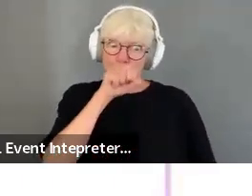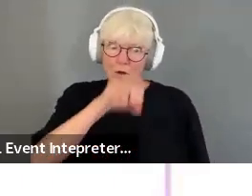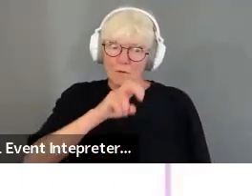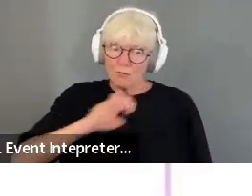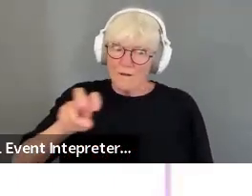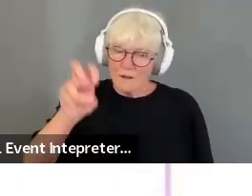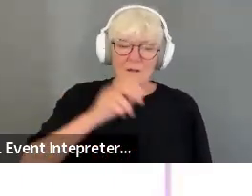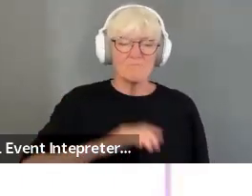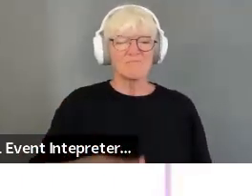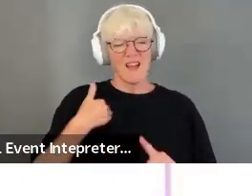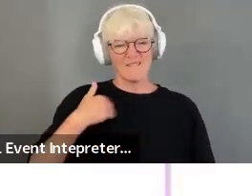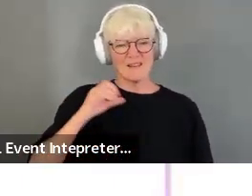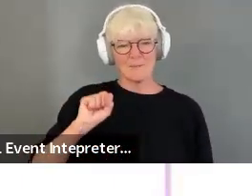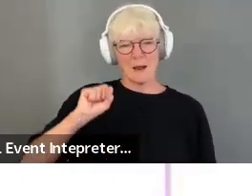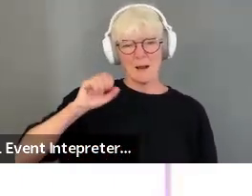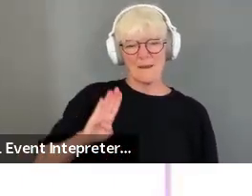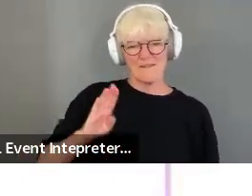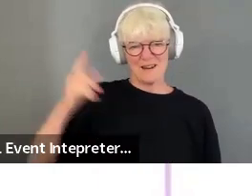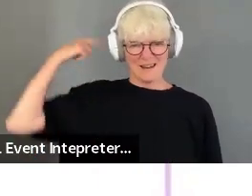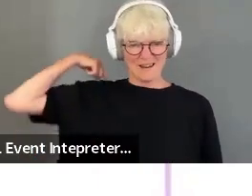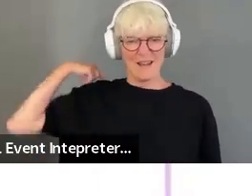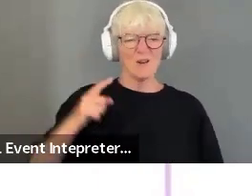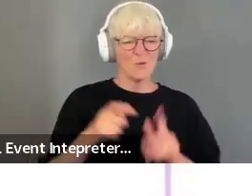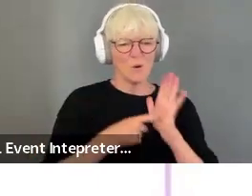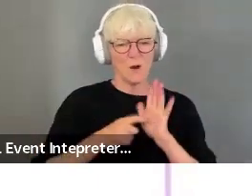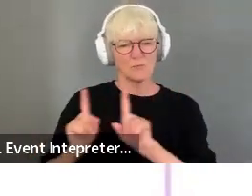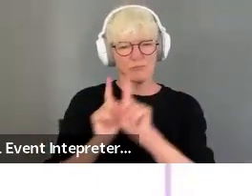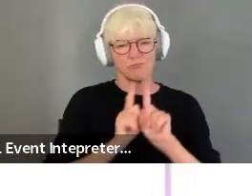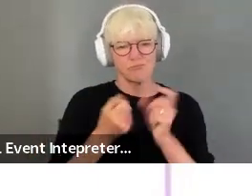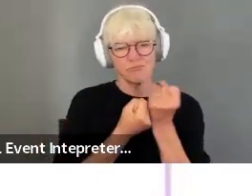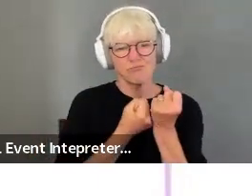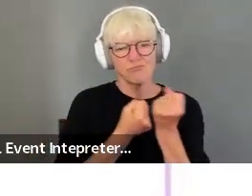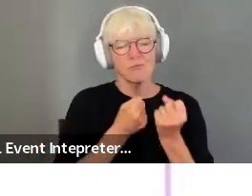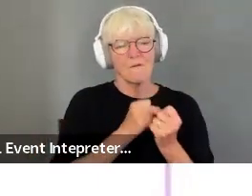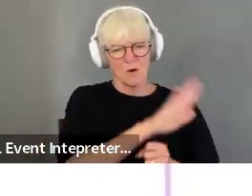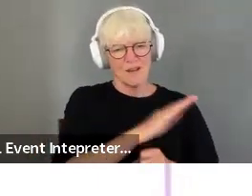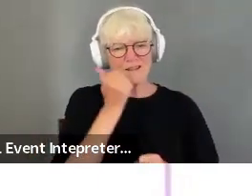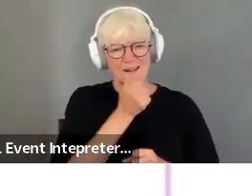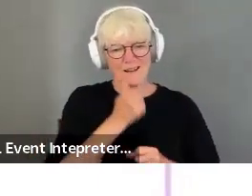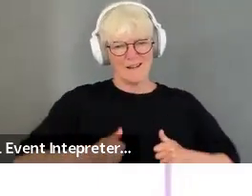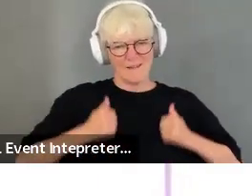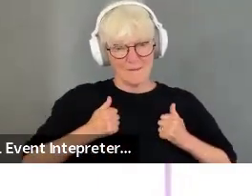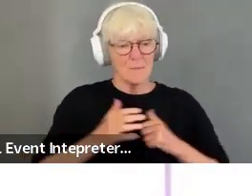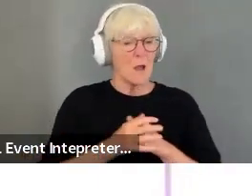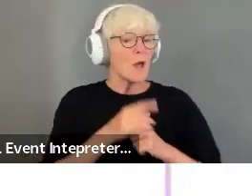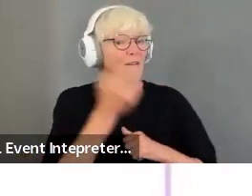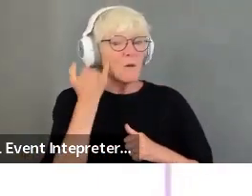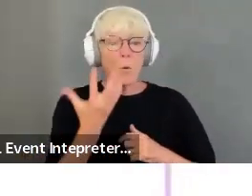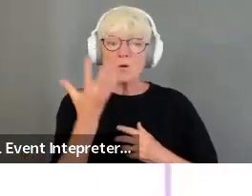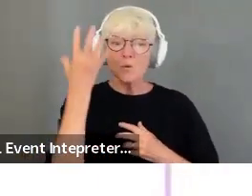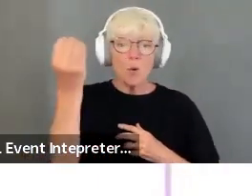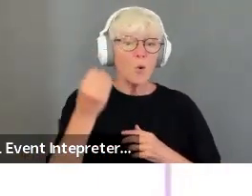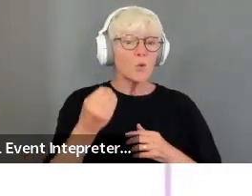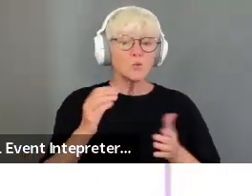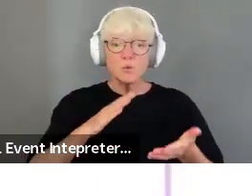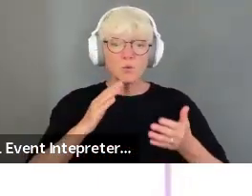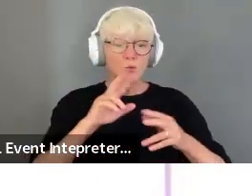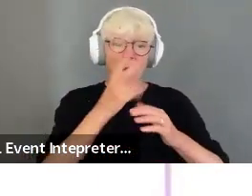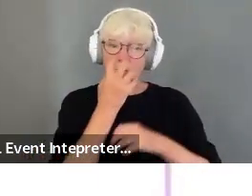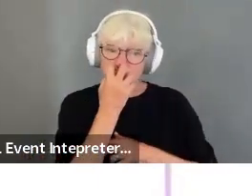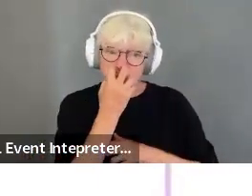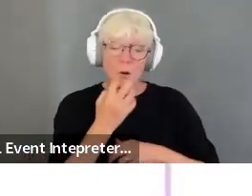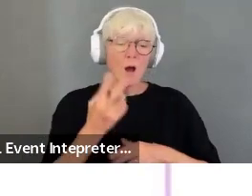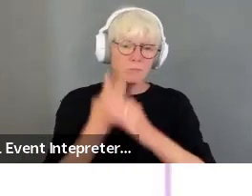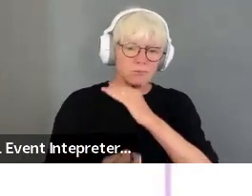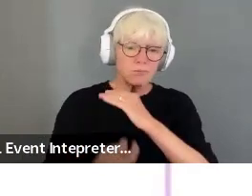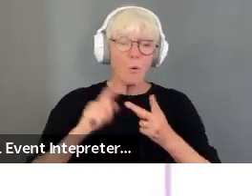bina bifida and requires some personal care assistance with activities of daily living. When Harrison wants to go somewhere, whether to scuba dive, to play in